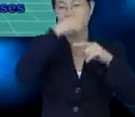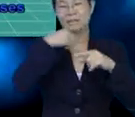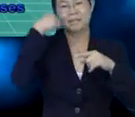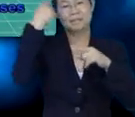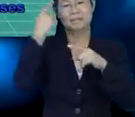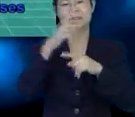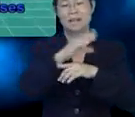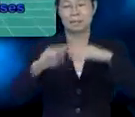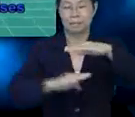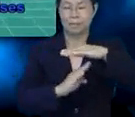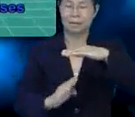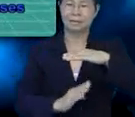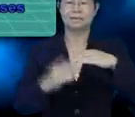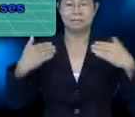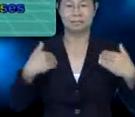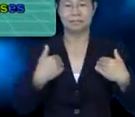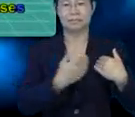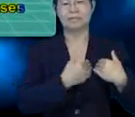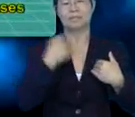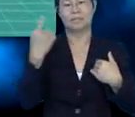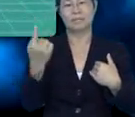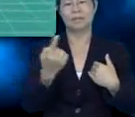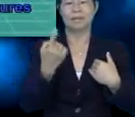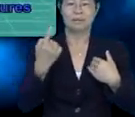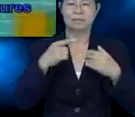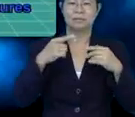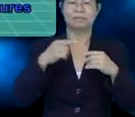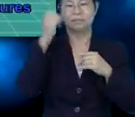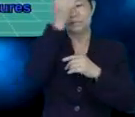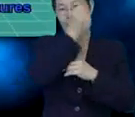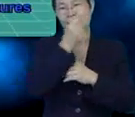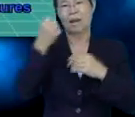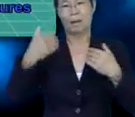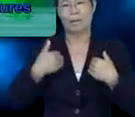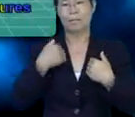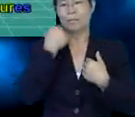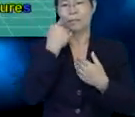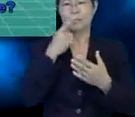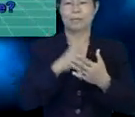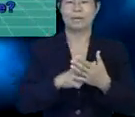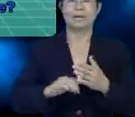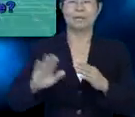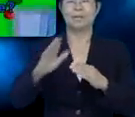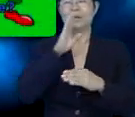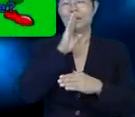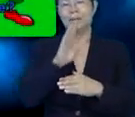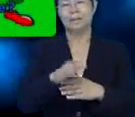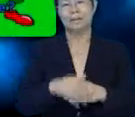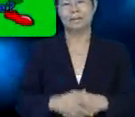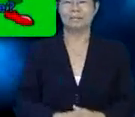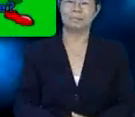Ages, faces, and bases. Without all these features, what